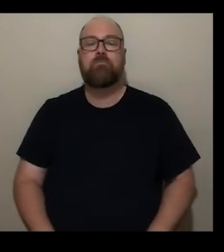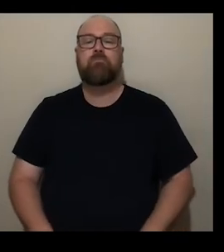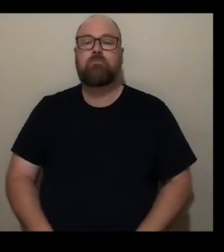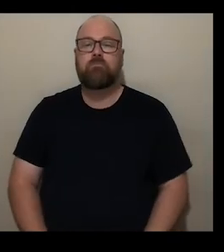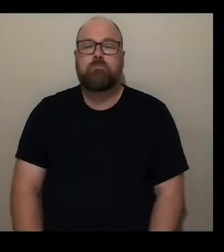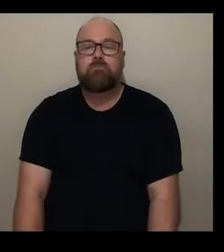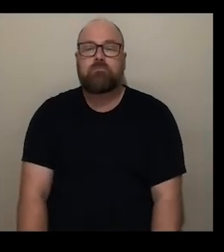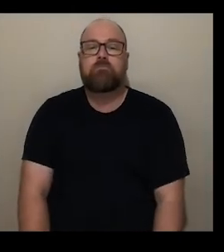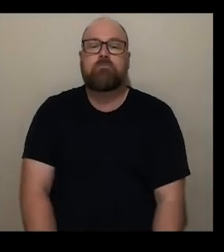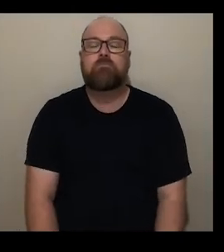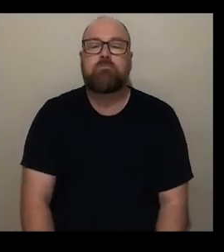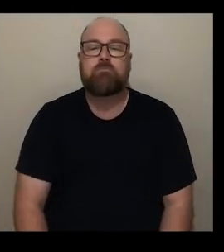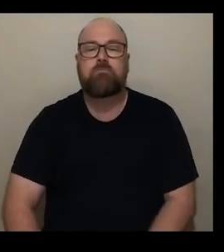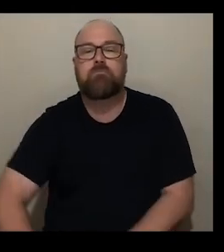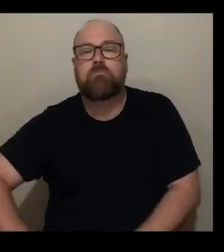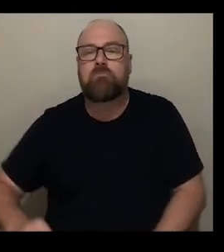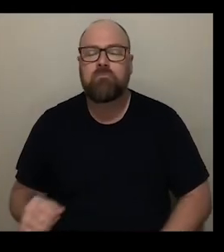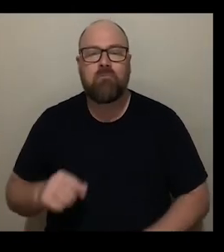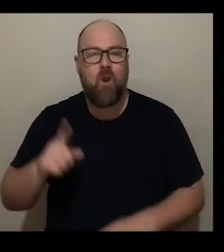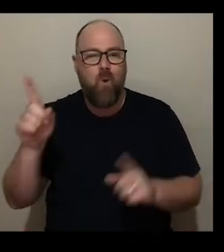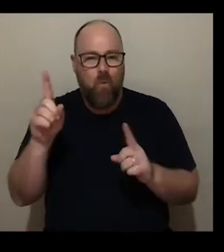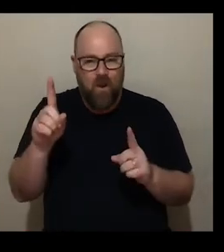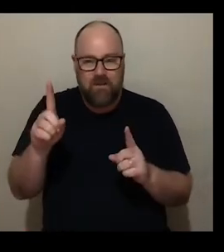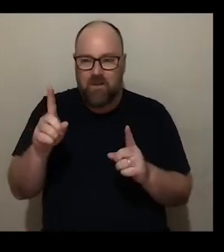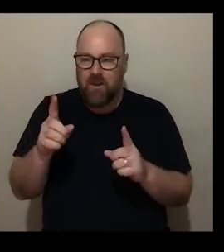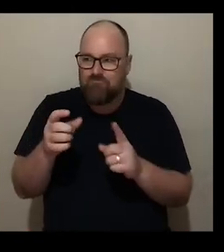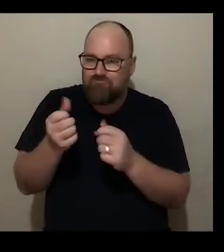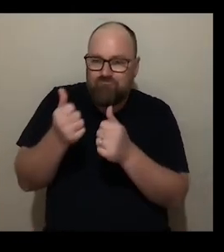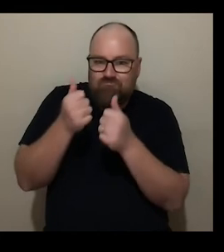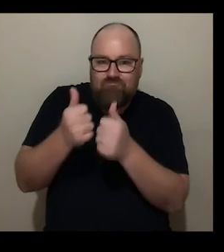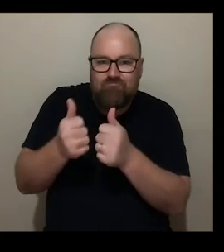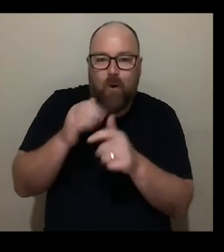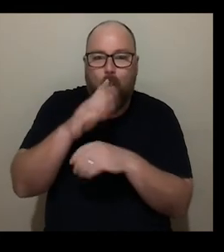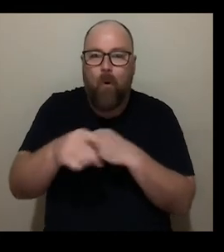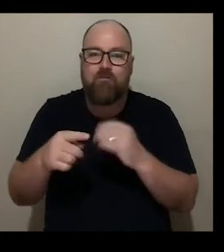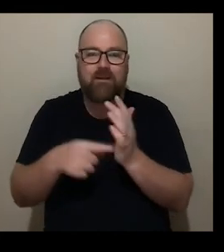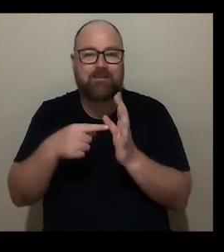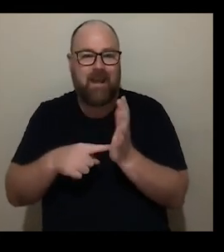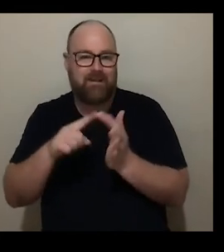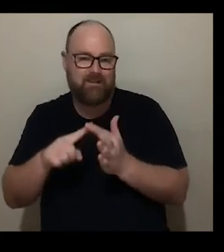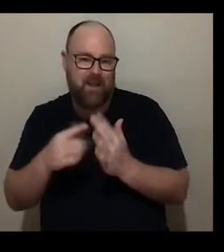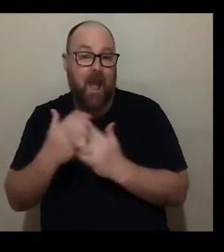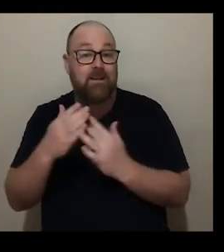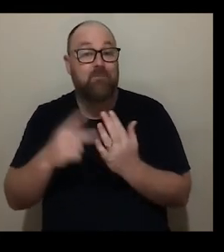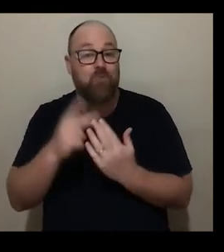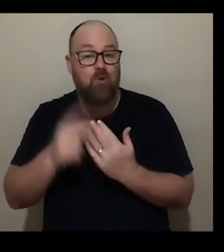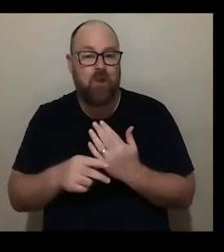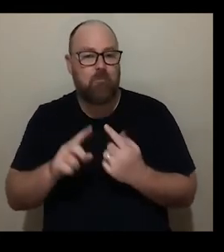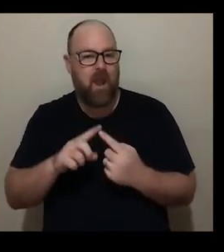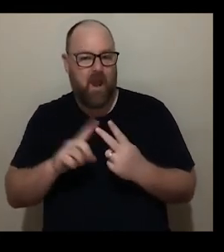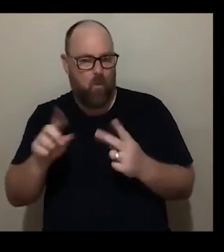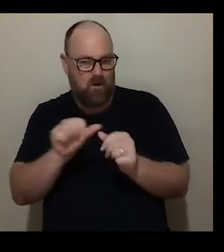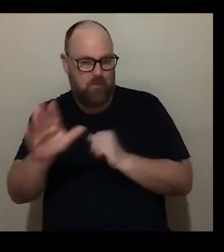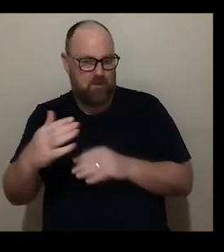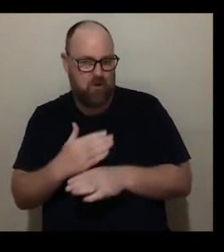of tate's current access programs and what do you consider to be best practice in access and inclusion